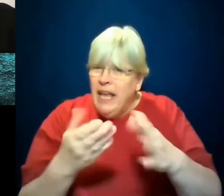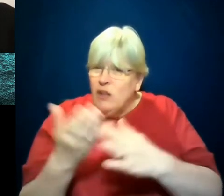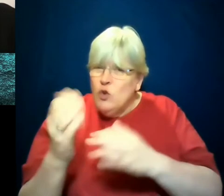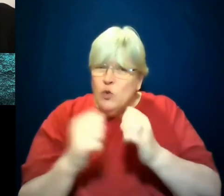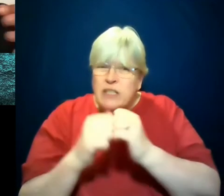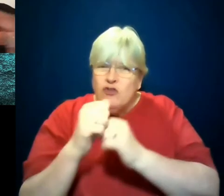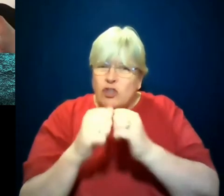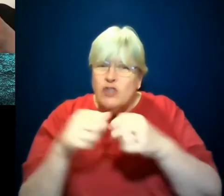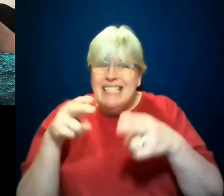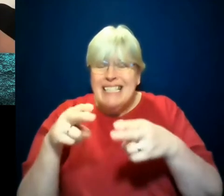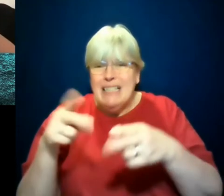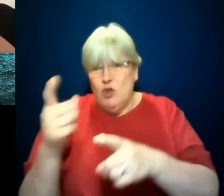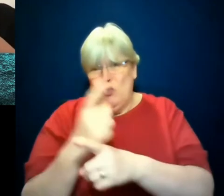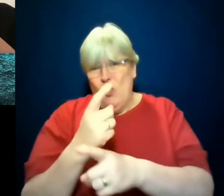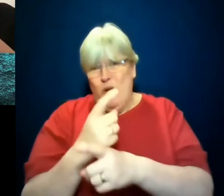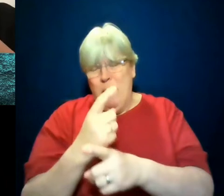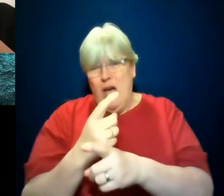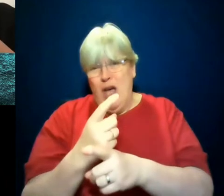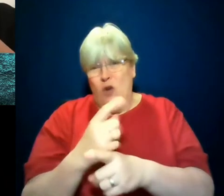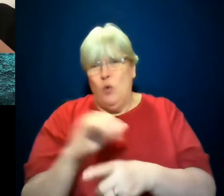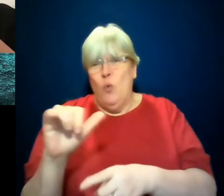systems that you're talking about and whether or not.